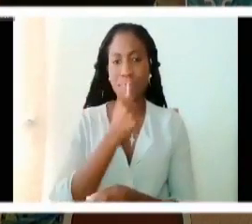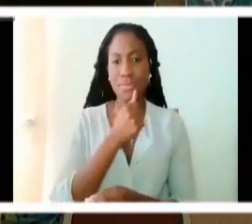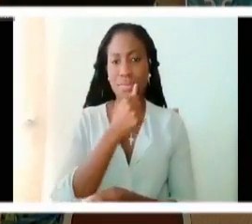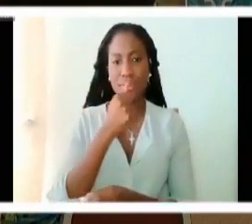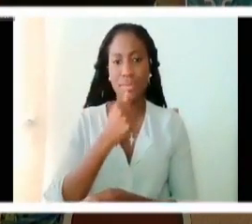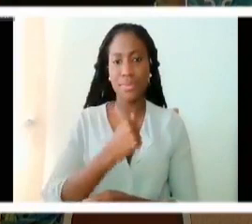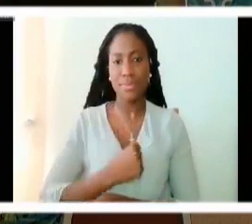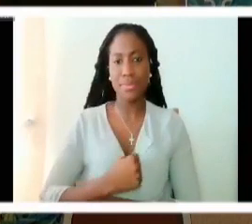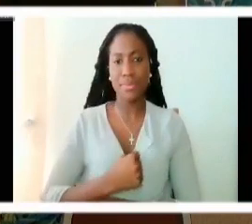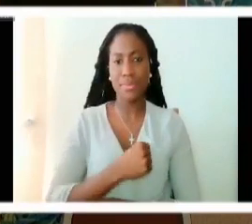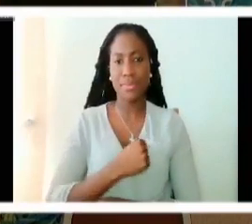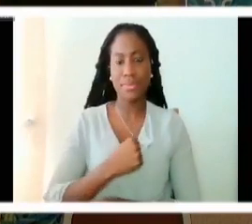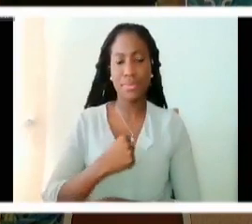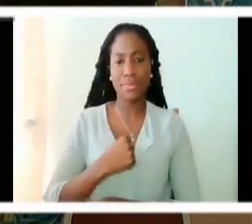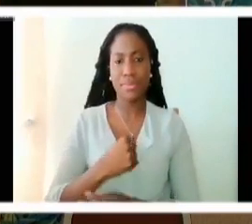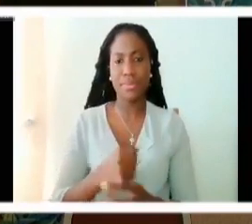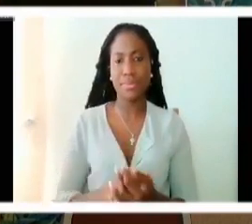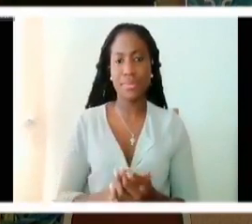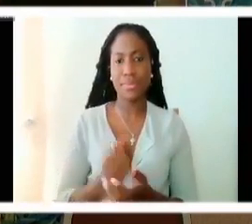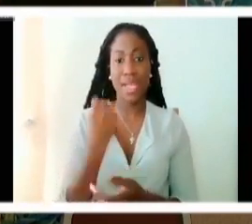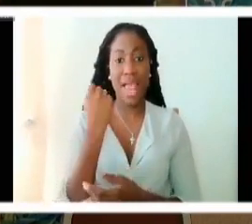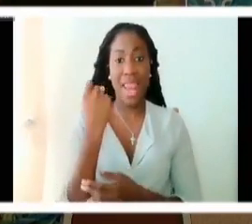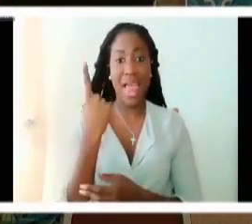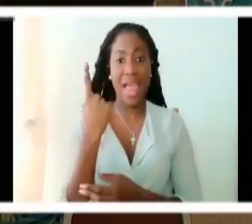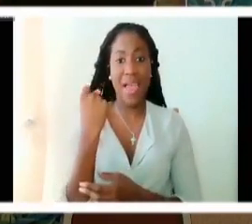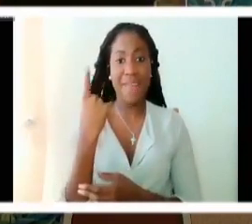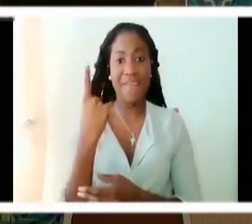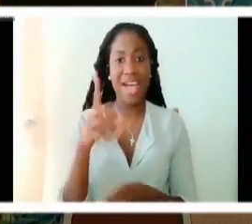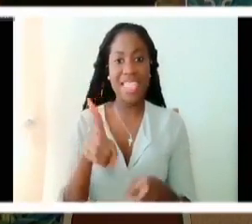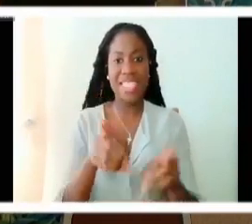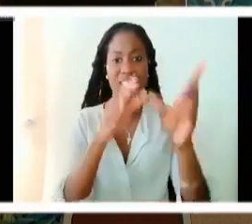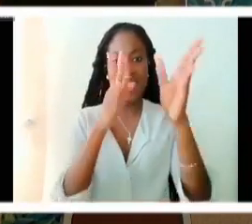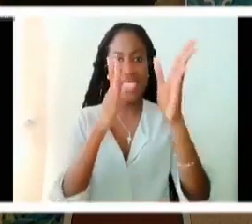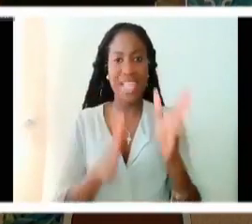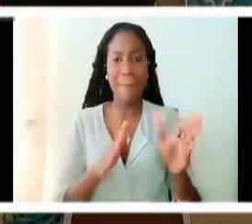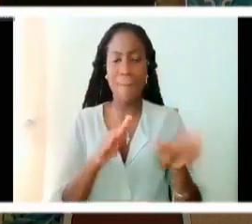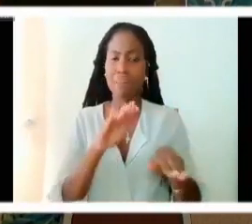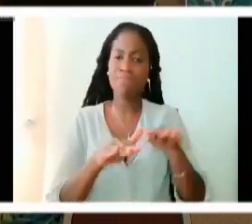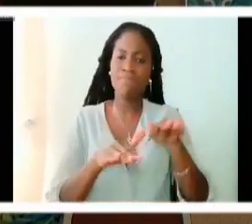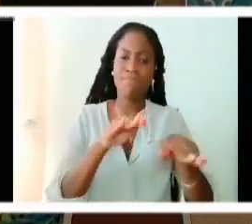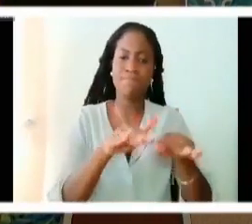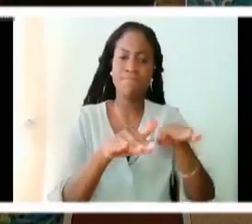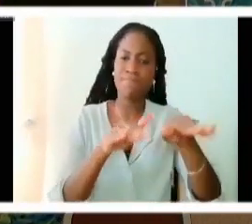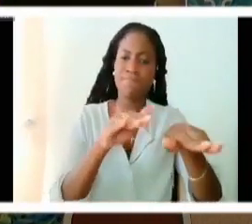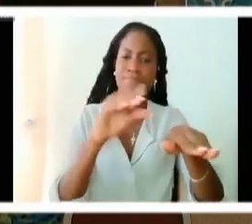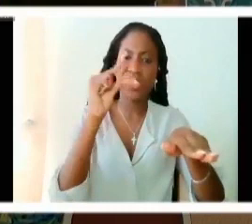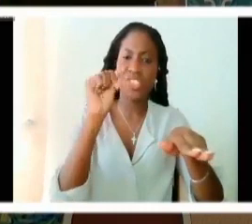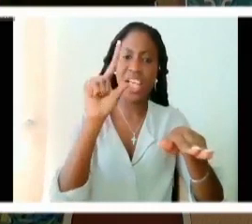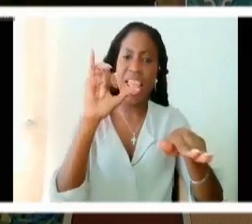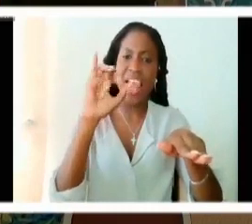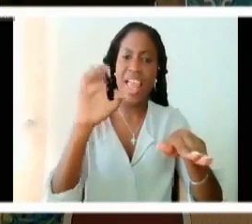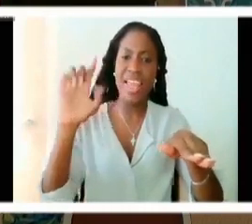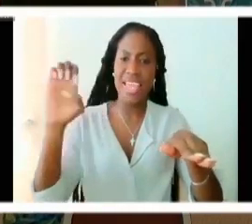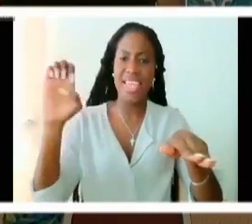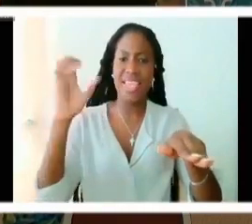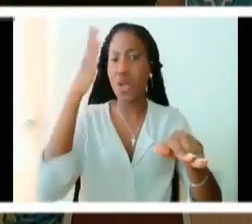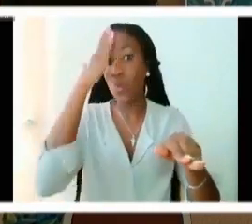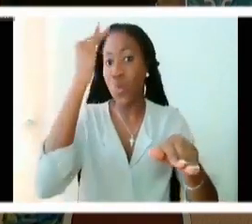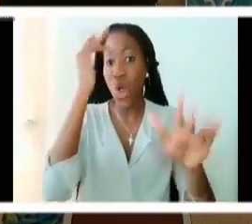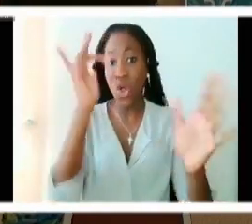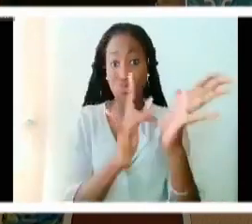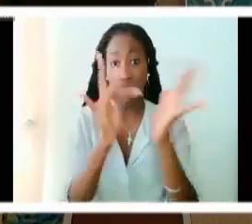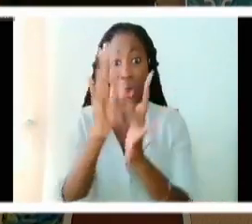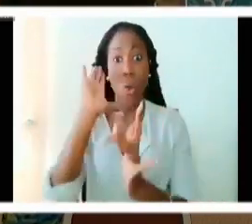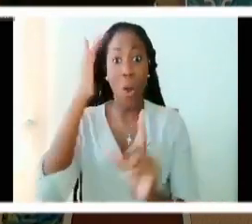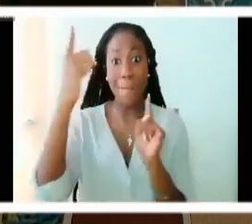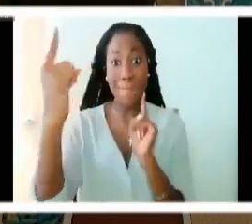The eleven disciples set out for Galilee, to the mountain where Jesus had arranged to meet them. And when